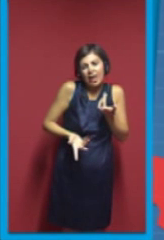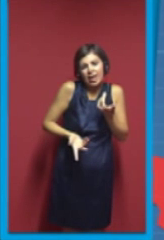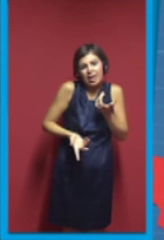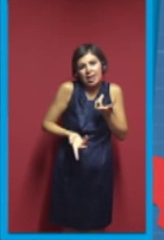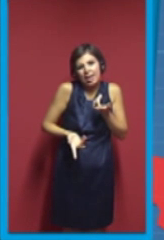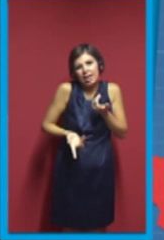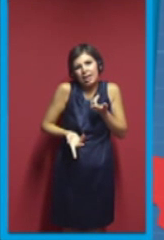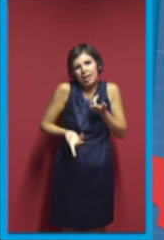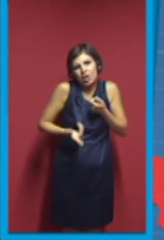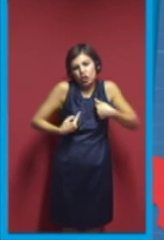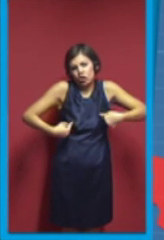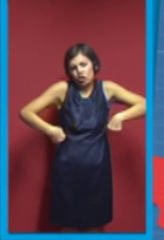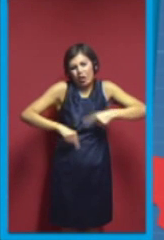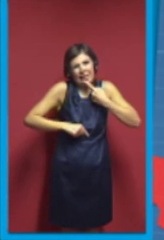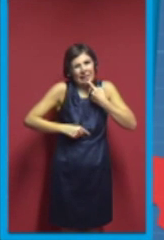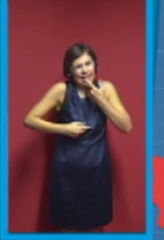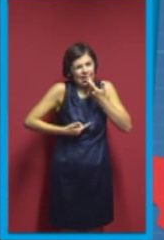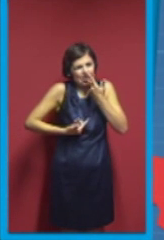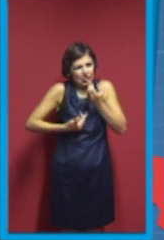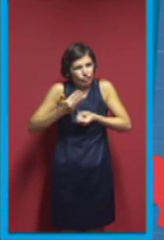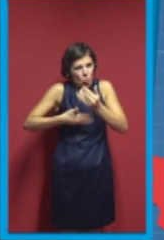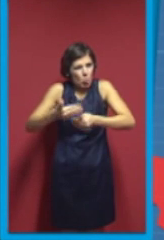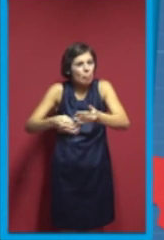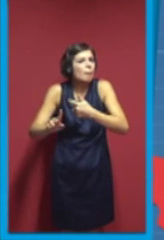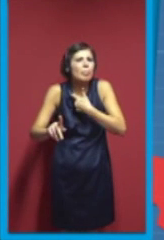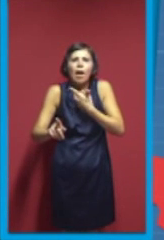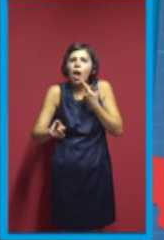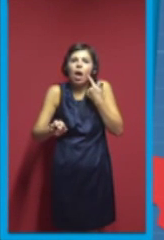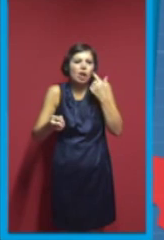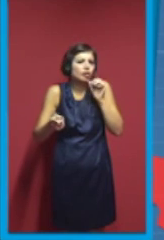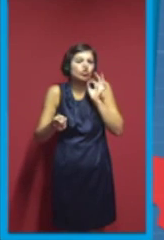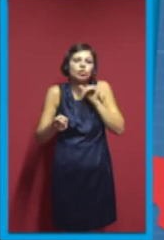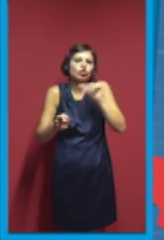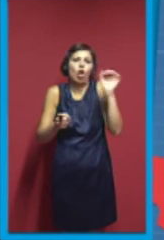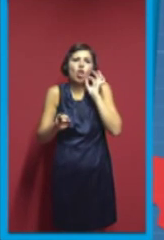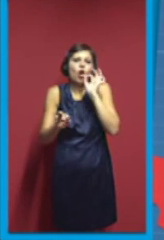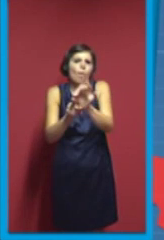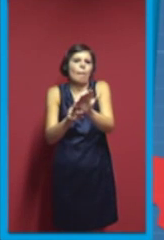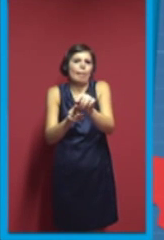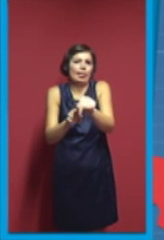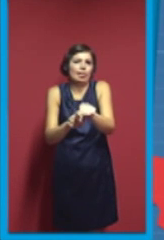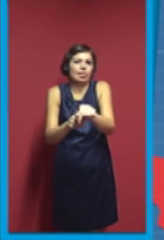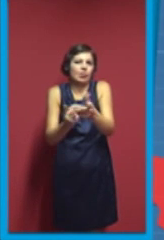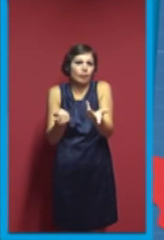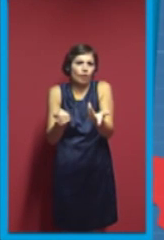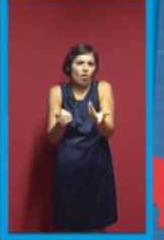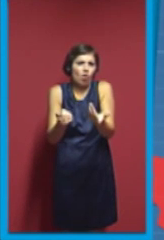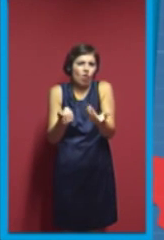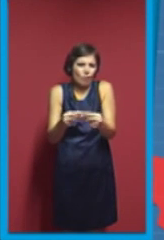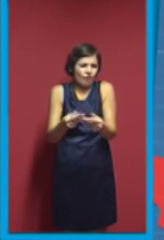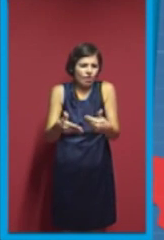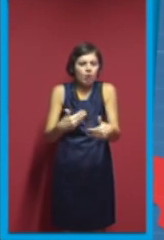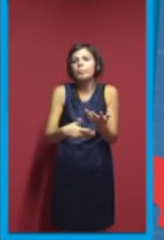hear about RepRap from media? Well, unfortunately, not enough. So, that's